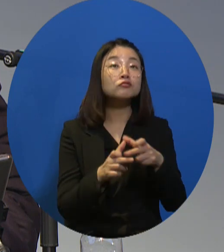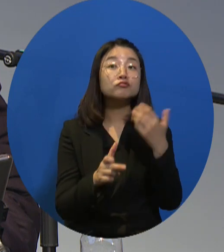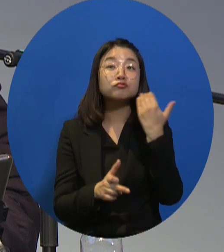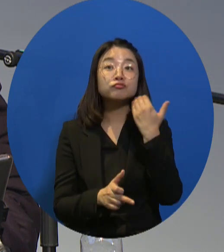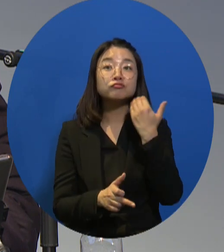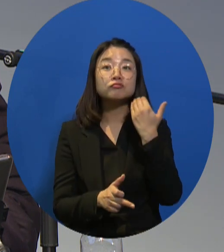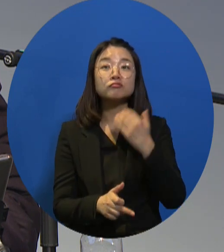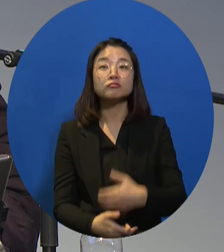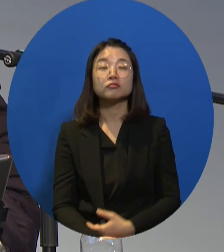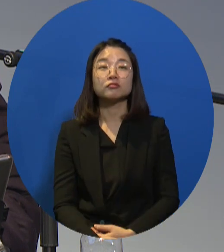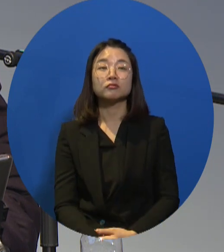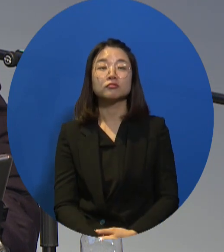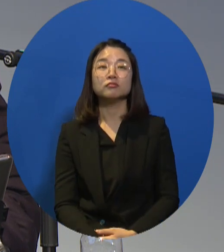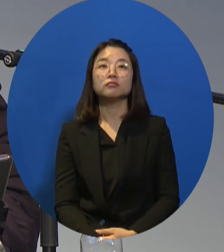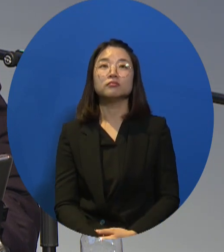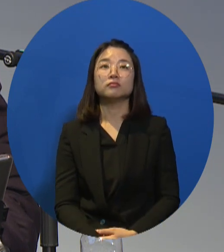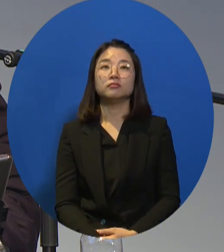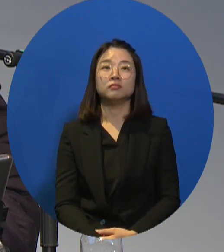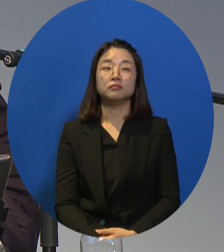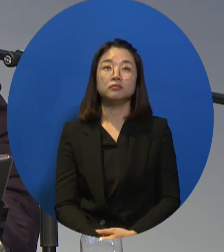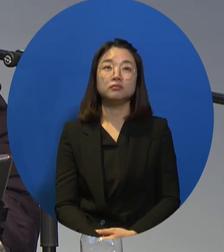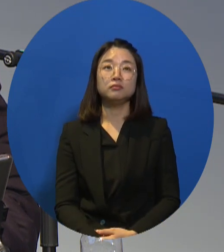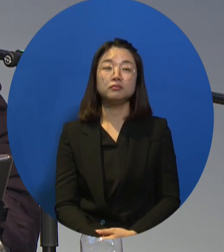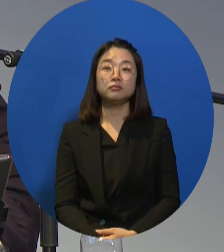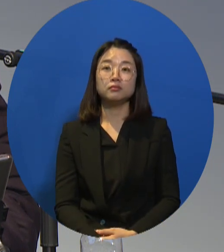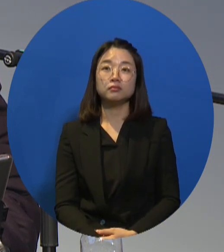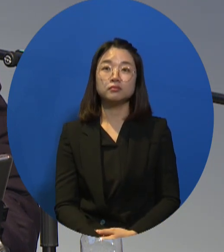subject to or who would benefit from this program?